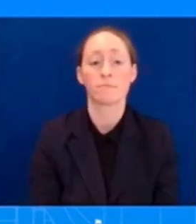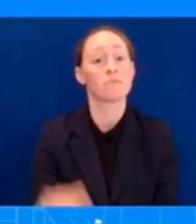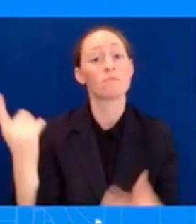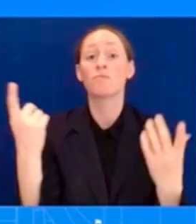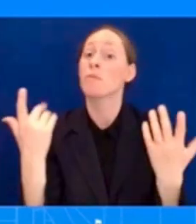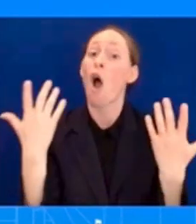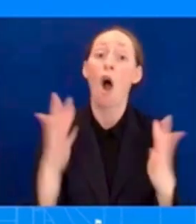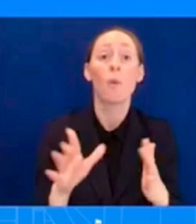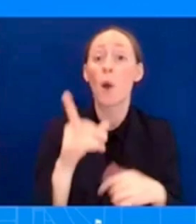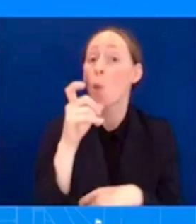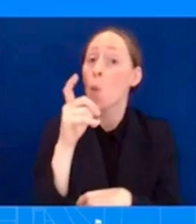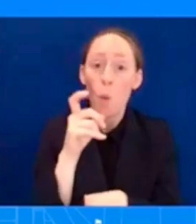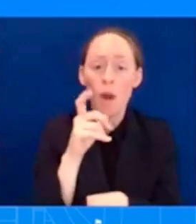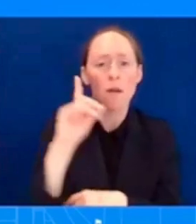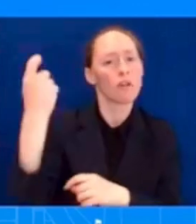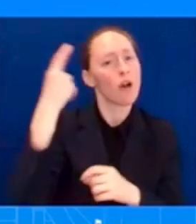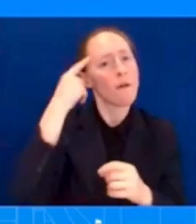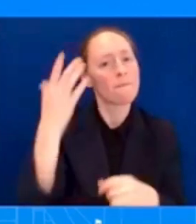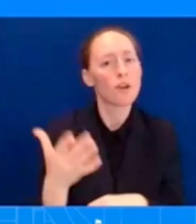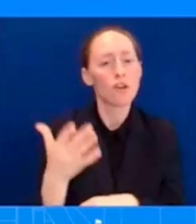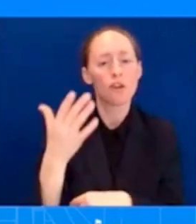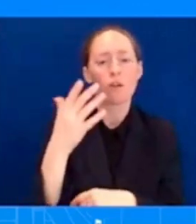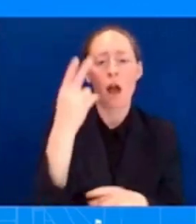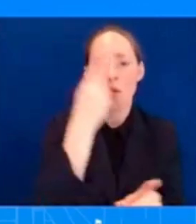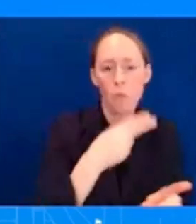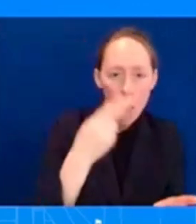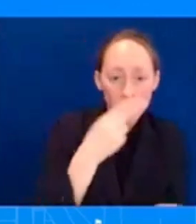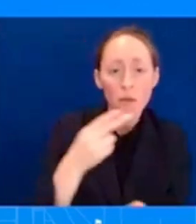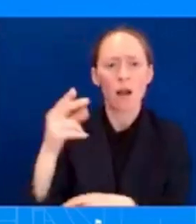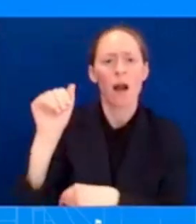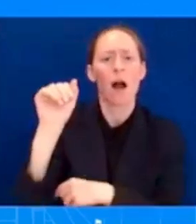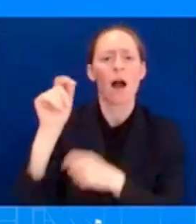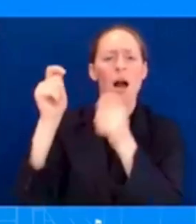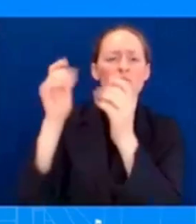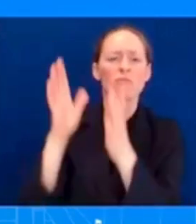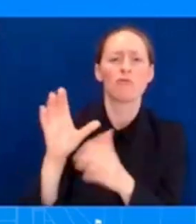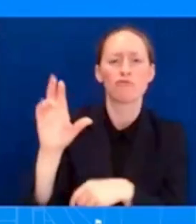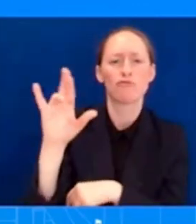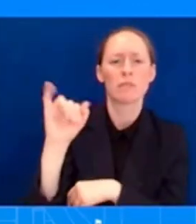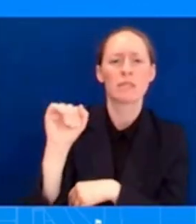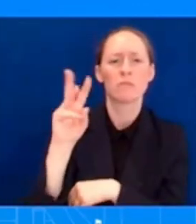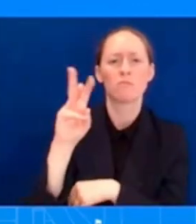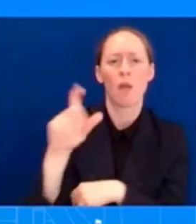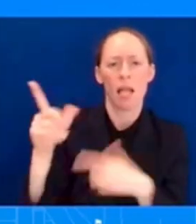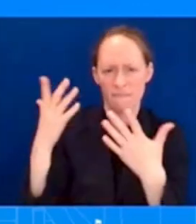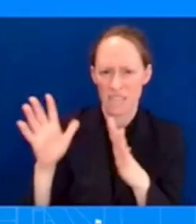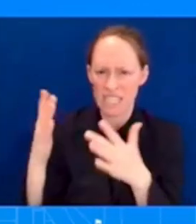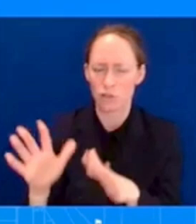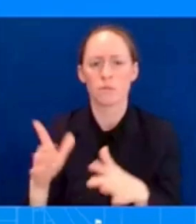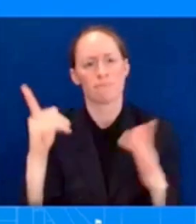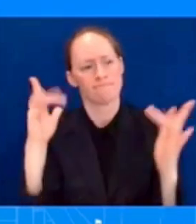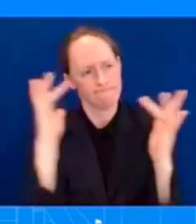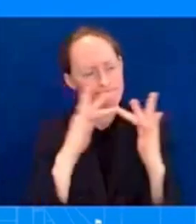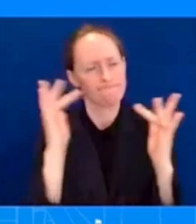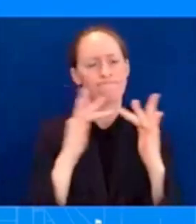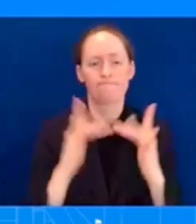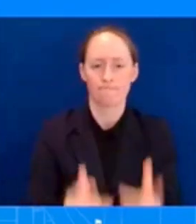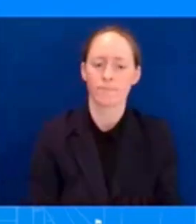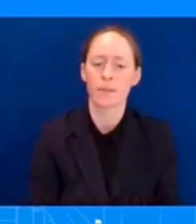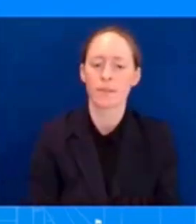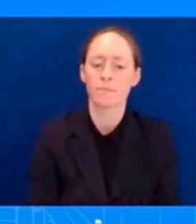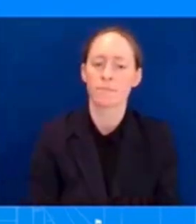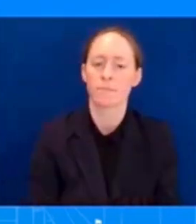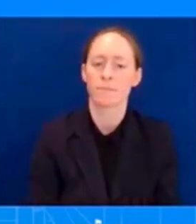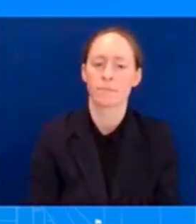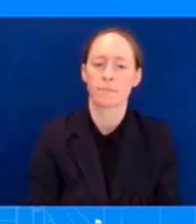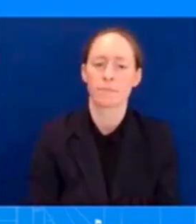days. And he is staying in close communication and close touch with the Administrator. And also his team is regularly updating him on what is